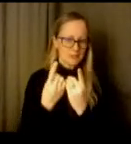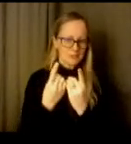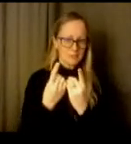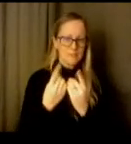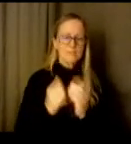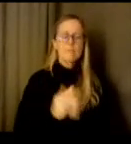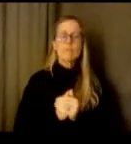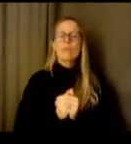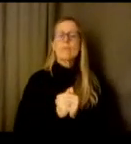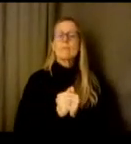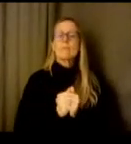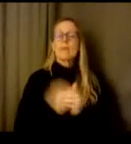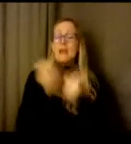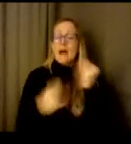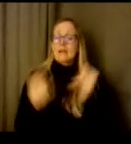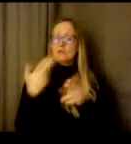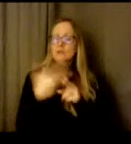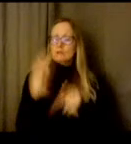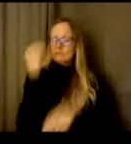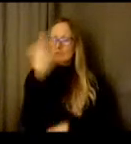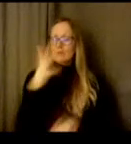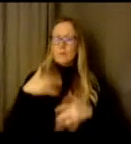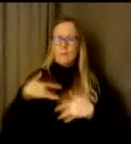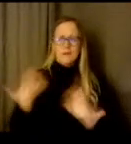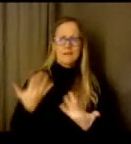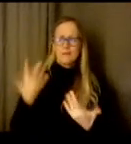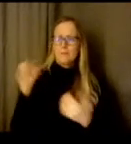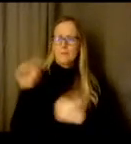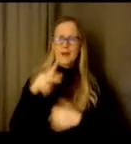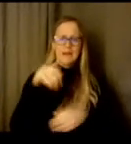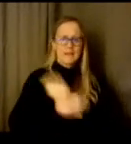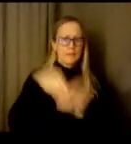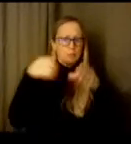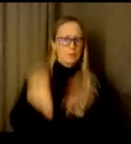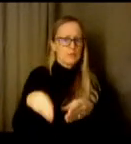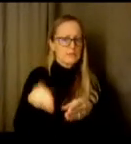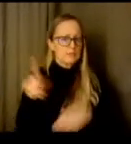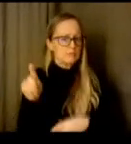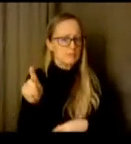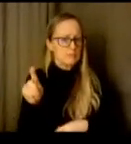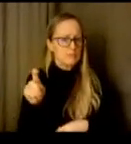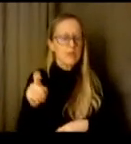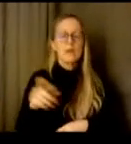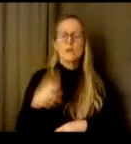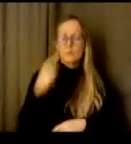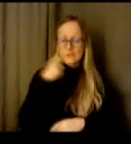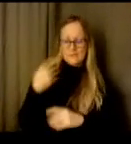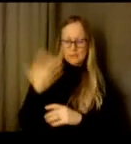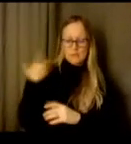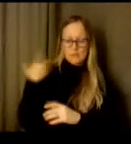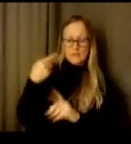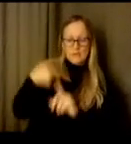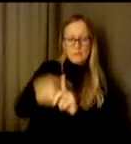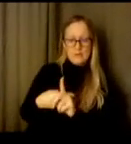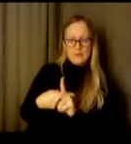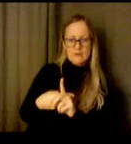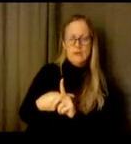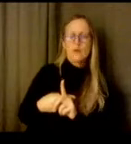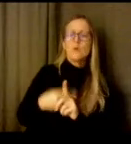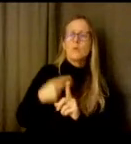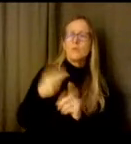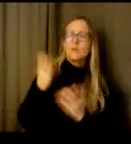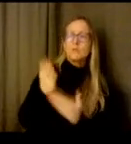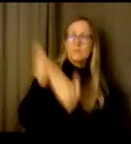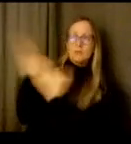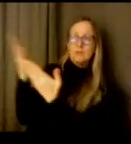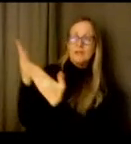learning. Earlier this month, staff and I presented recommendations to the School Board to expand in-person instruction for about